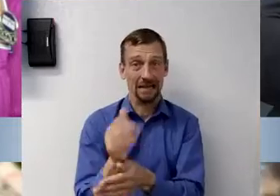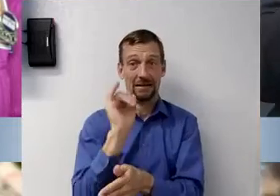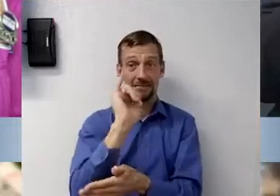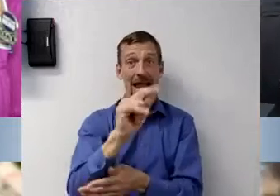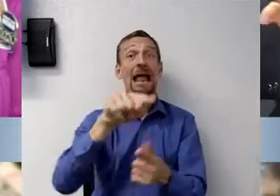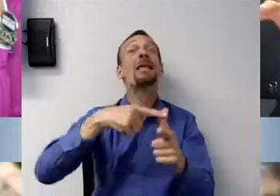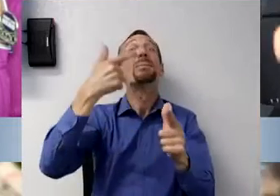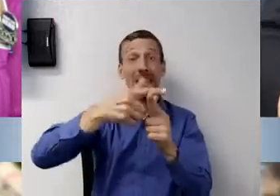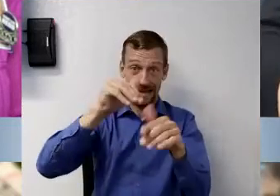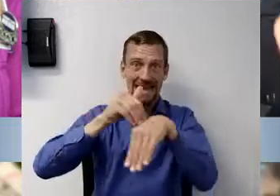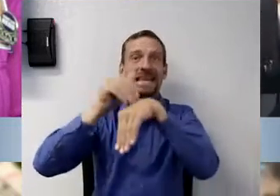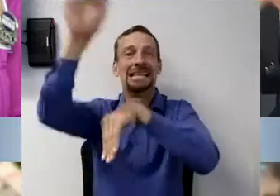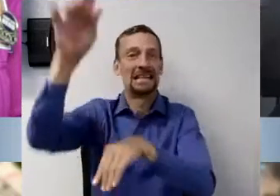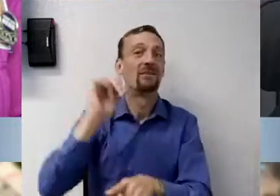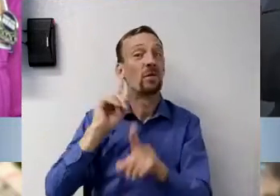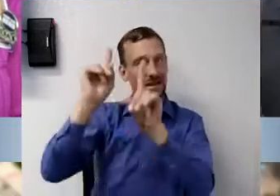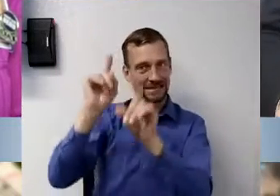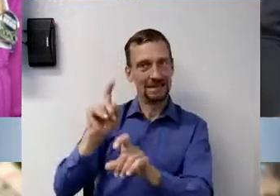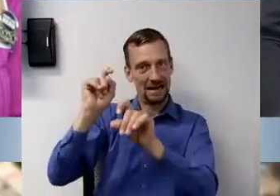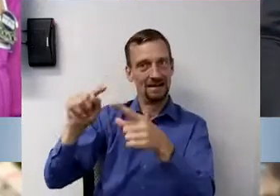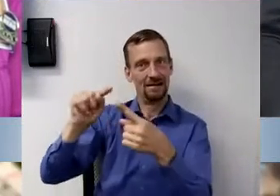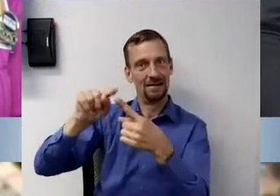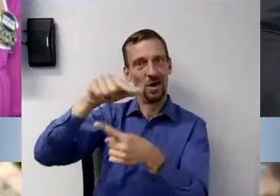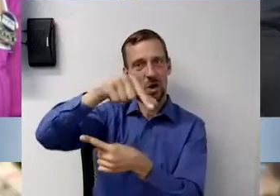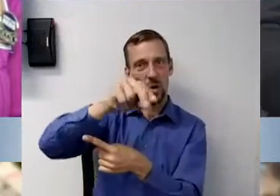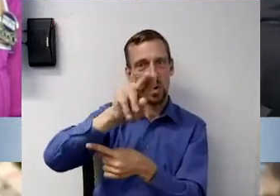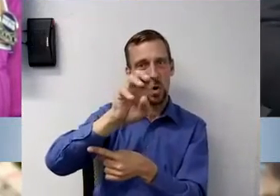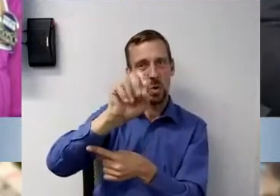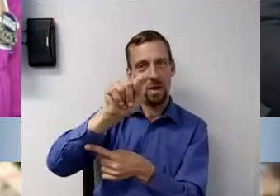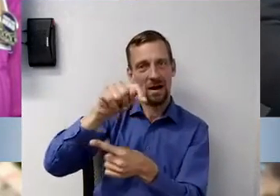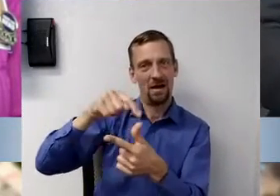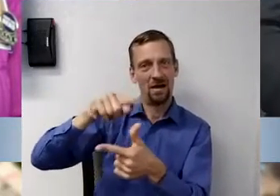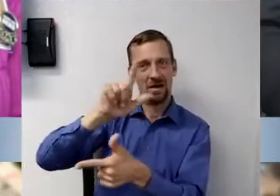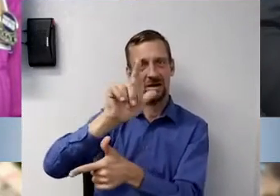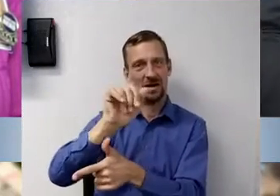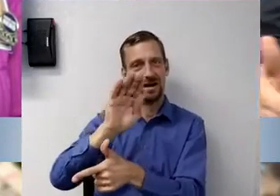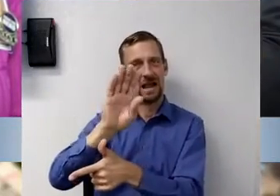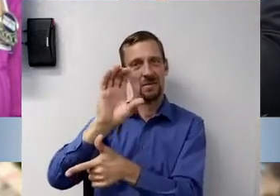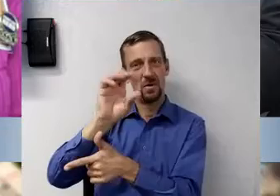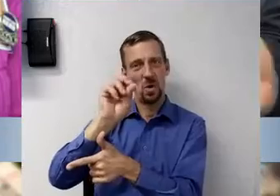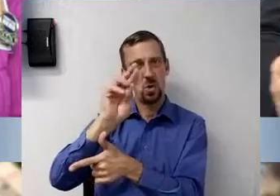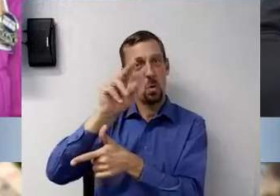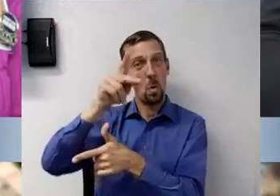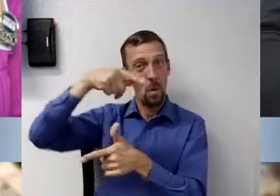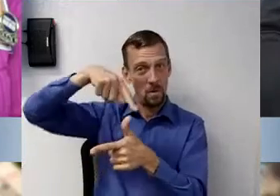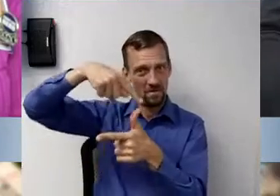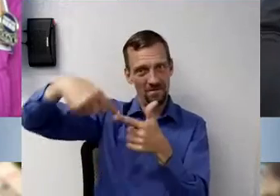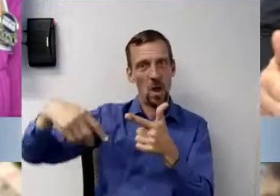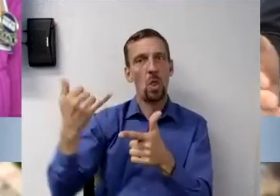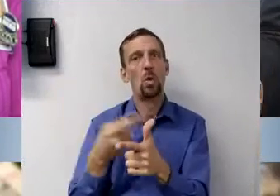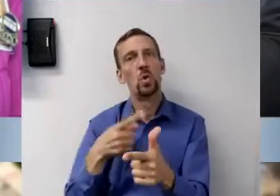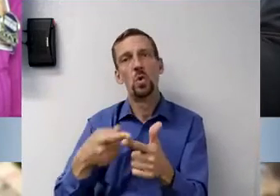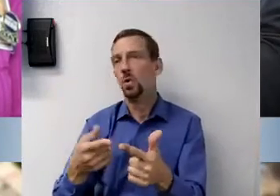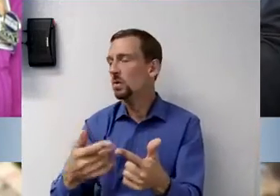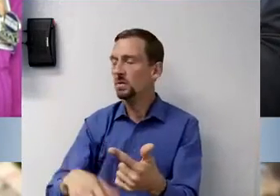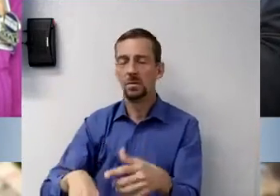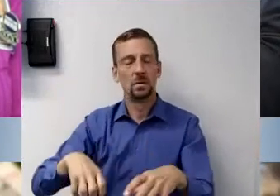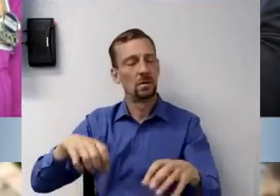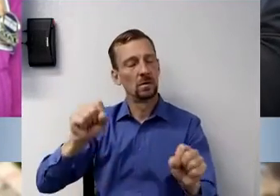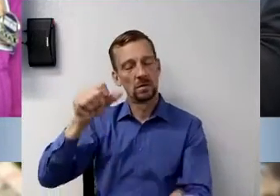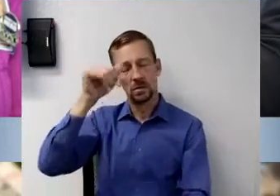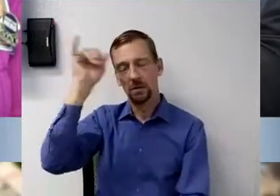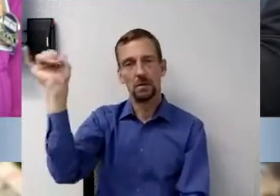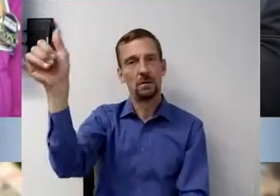specimens, and they send them all to Quest or LabCorp. And so, um, those entities are days and weeks